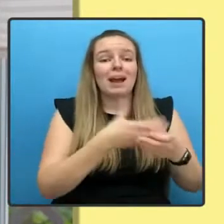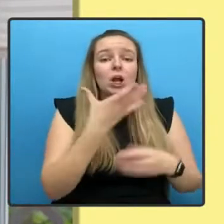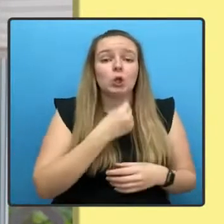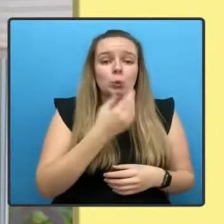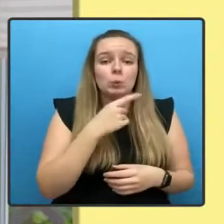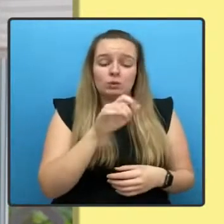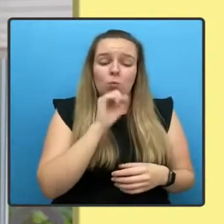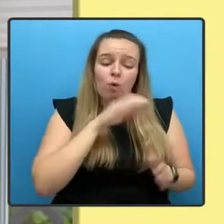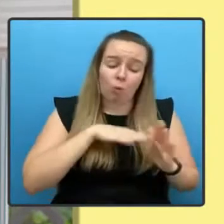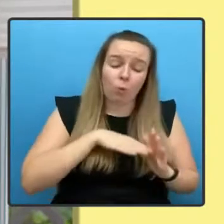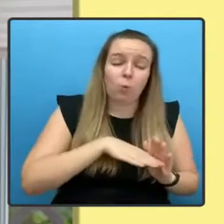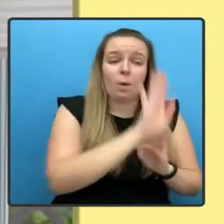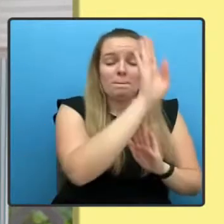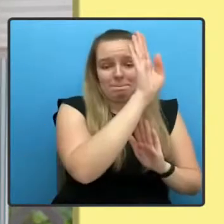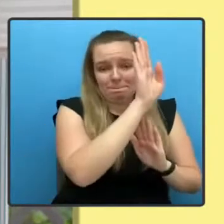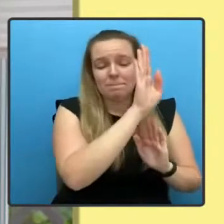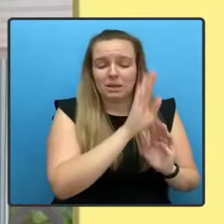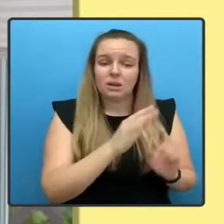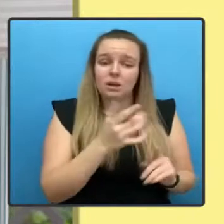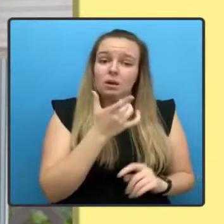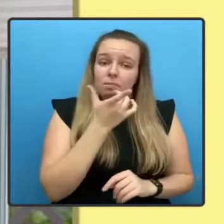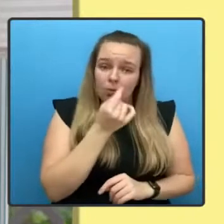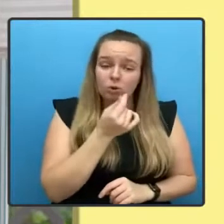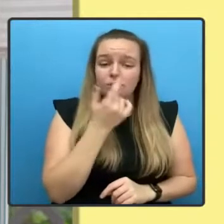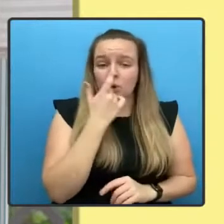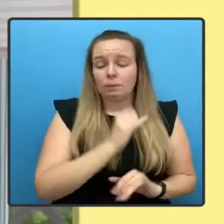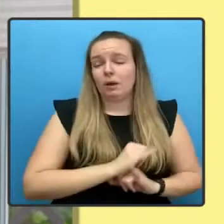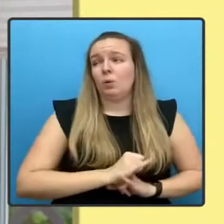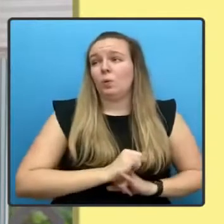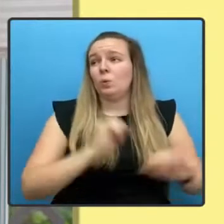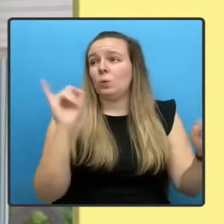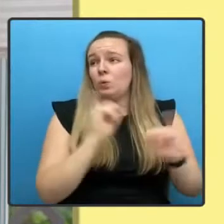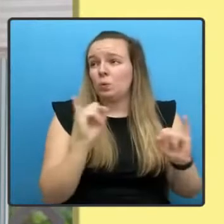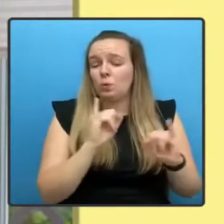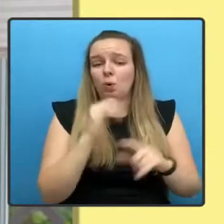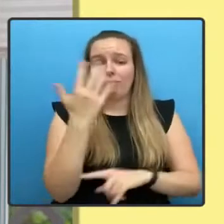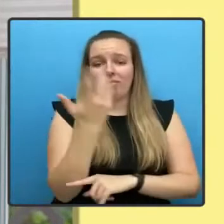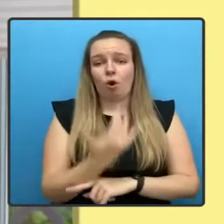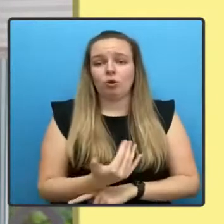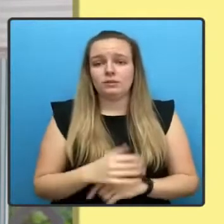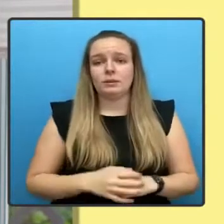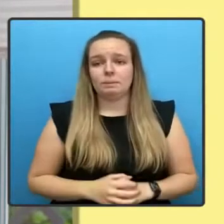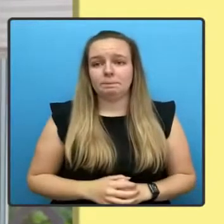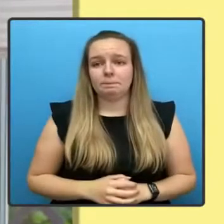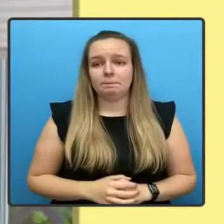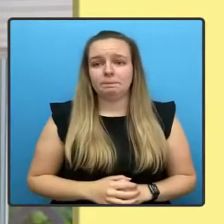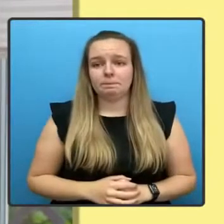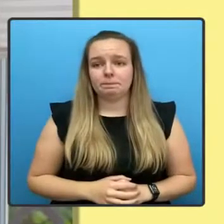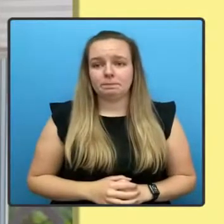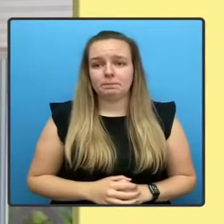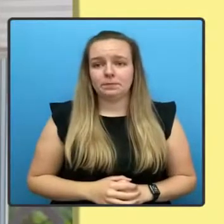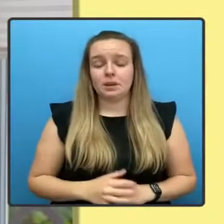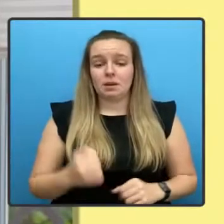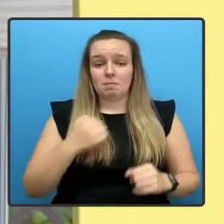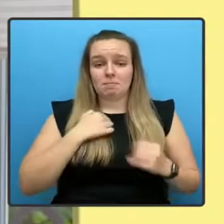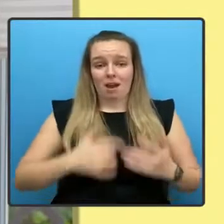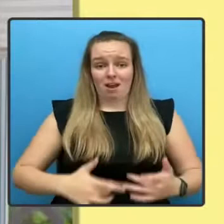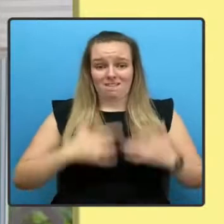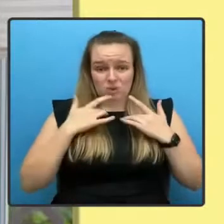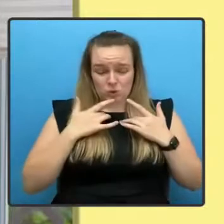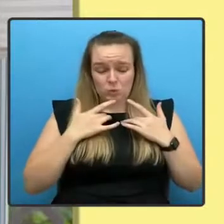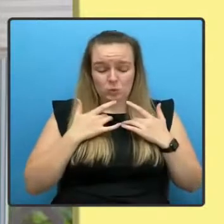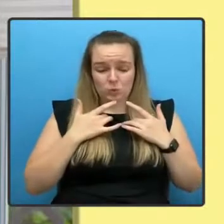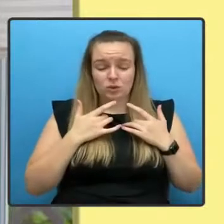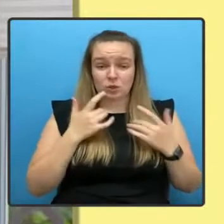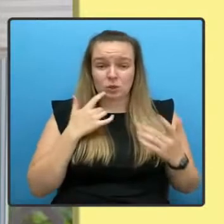the real disaster of the autumn. In my view, to even contemplate a cut like